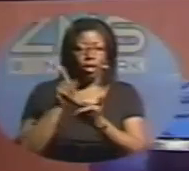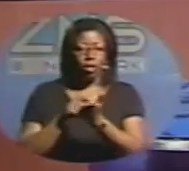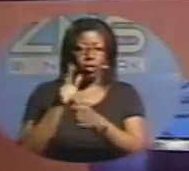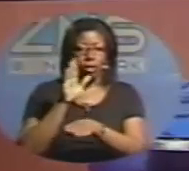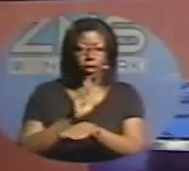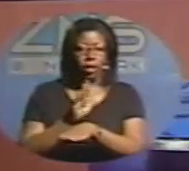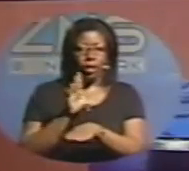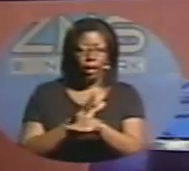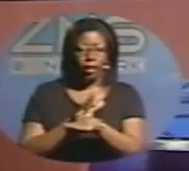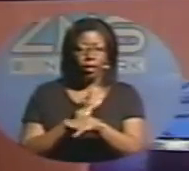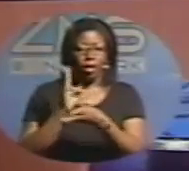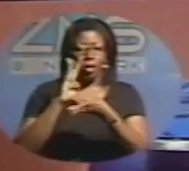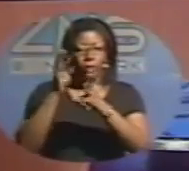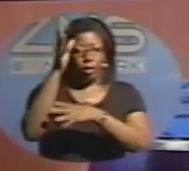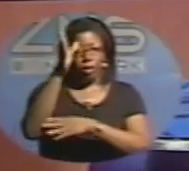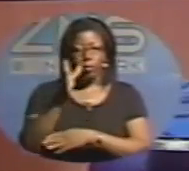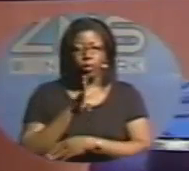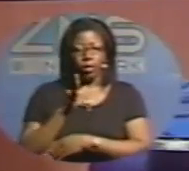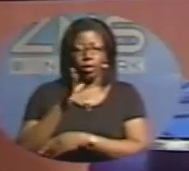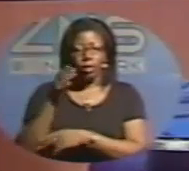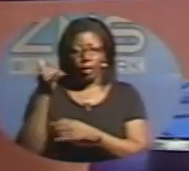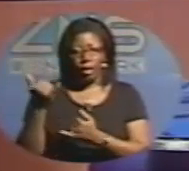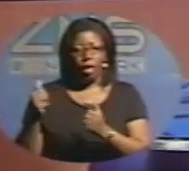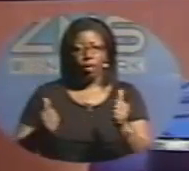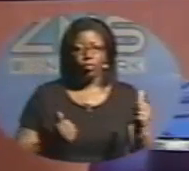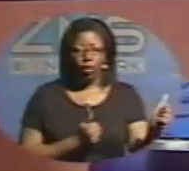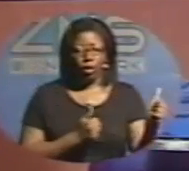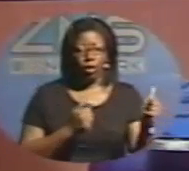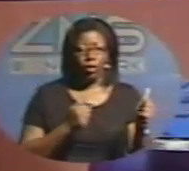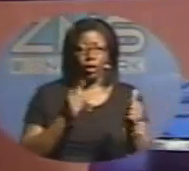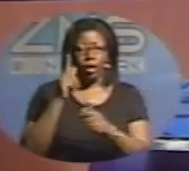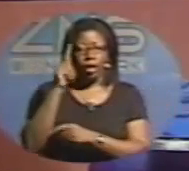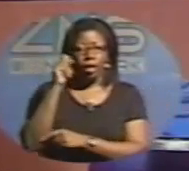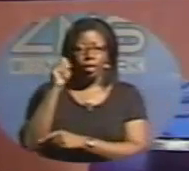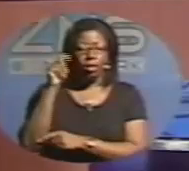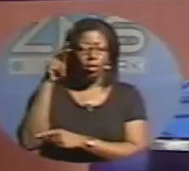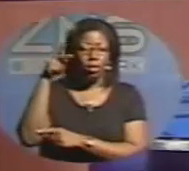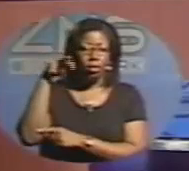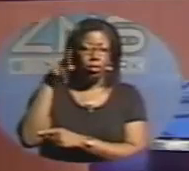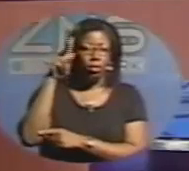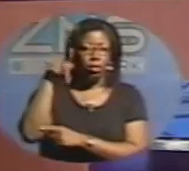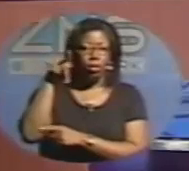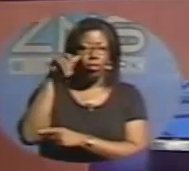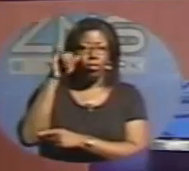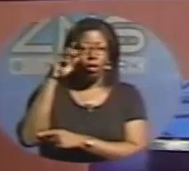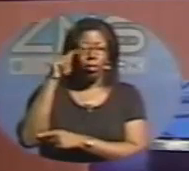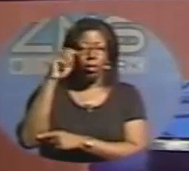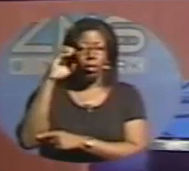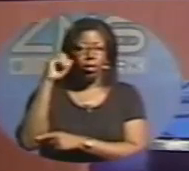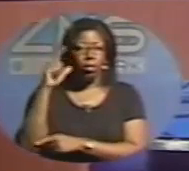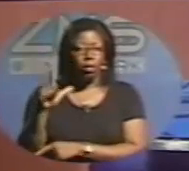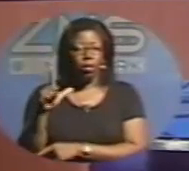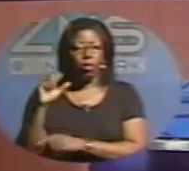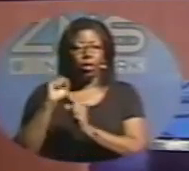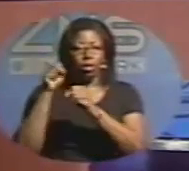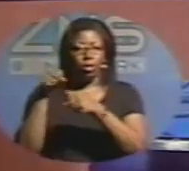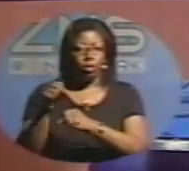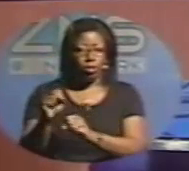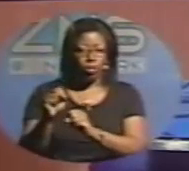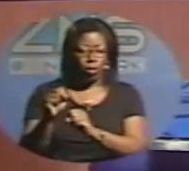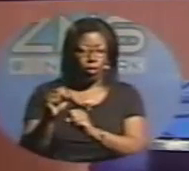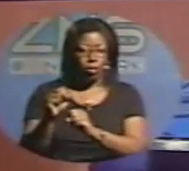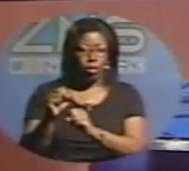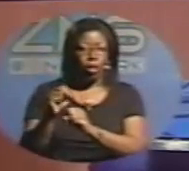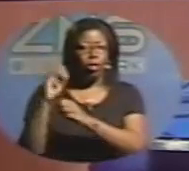Forecasters are now tracking Tropical Storm Isaac and evaluating what impact it may have on these islands by weekend. With